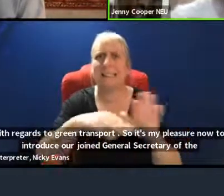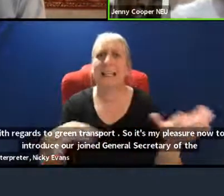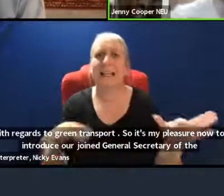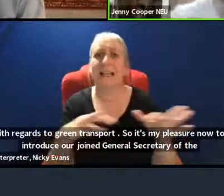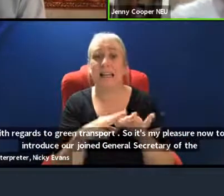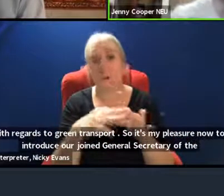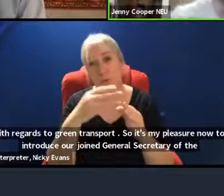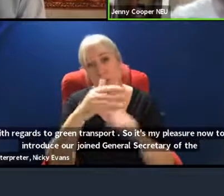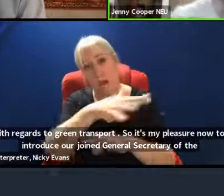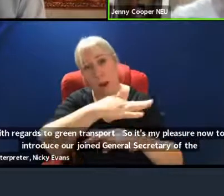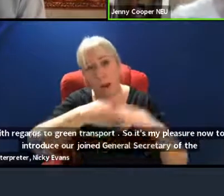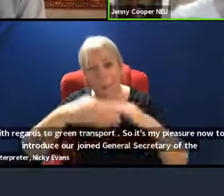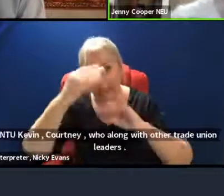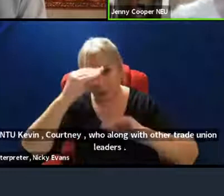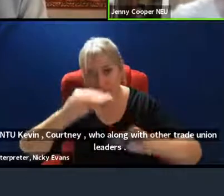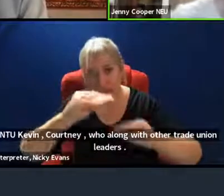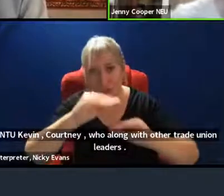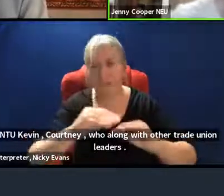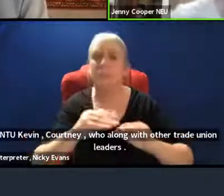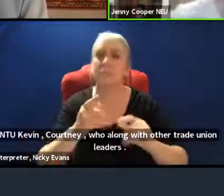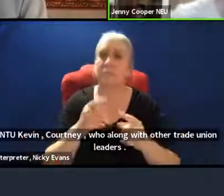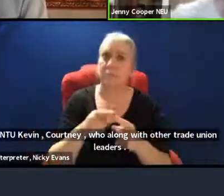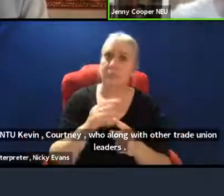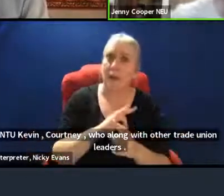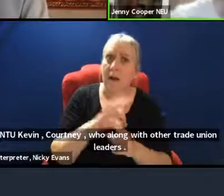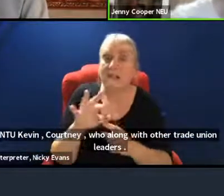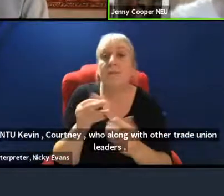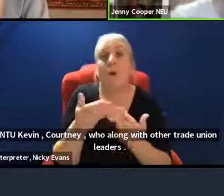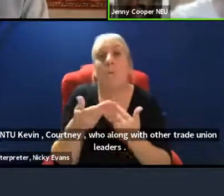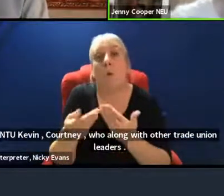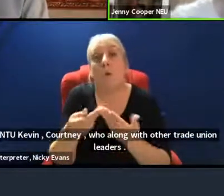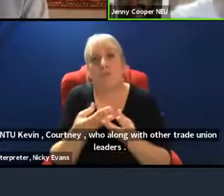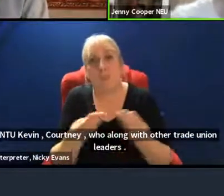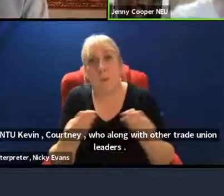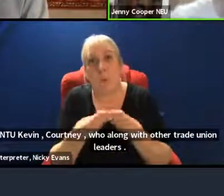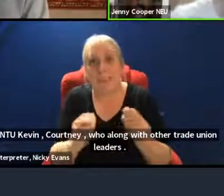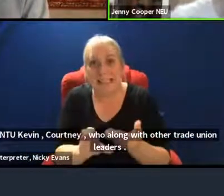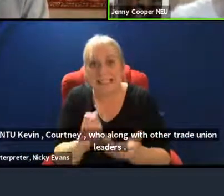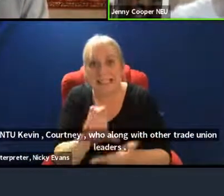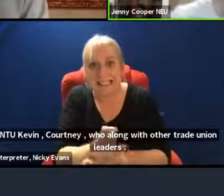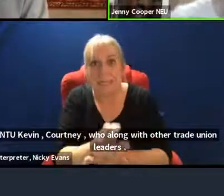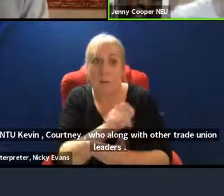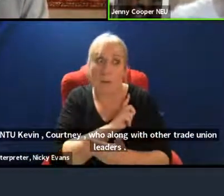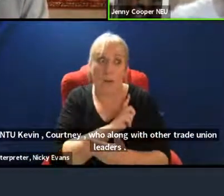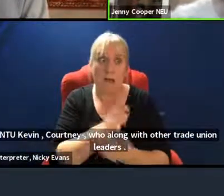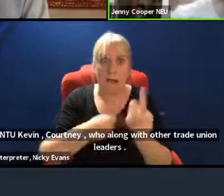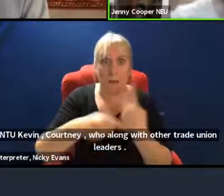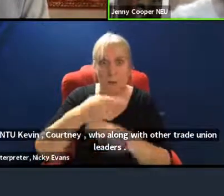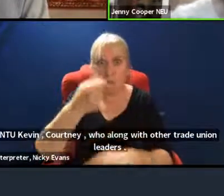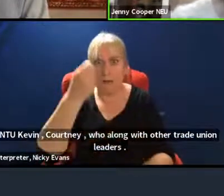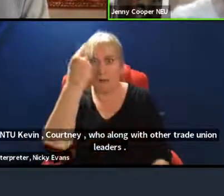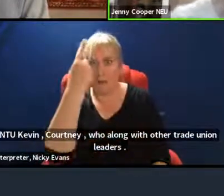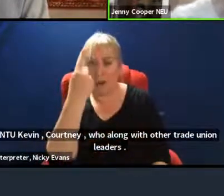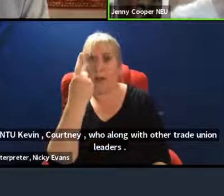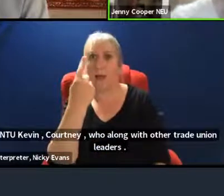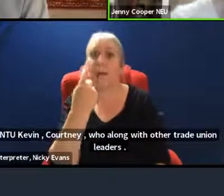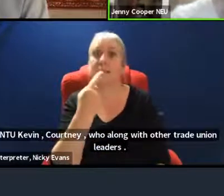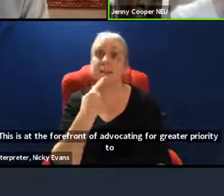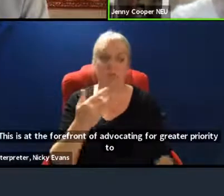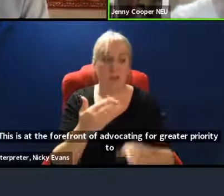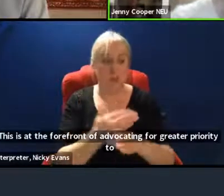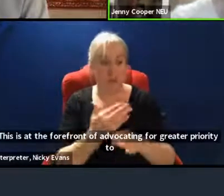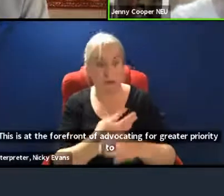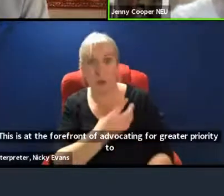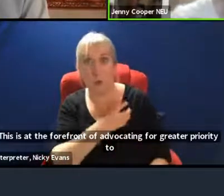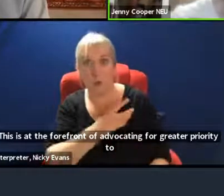education, greater resources to go towards climate education, because we recognise as a union and as trade unions